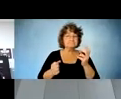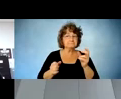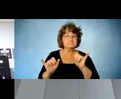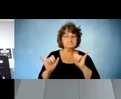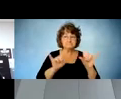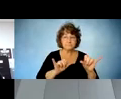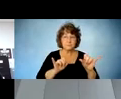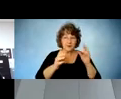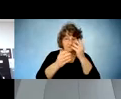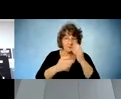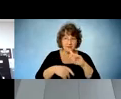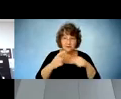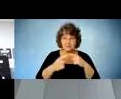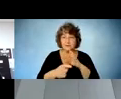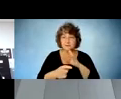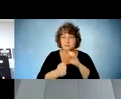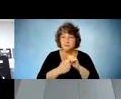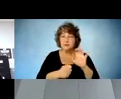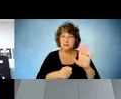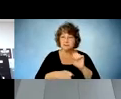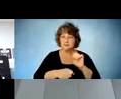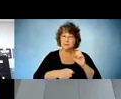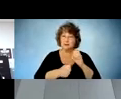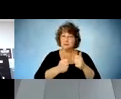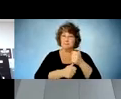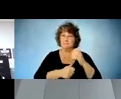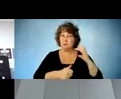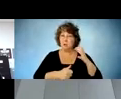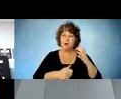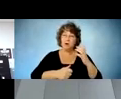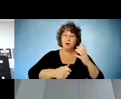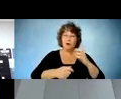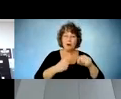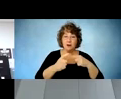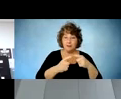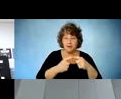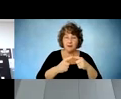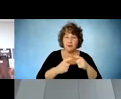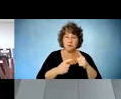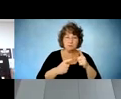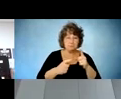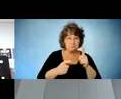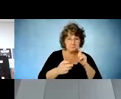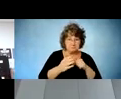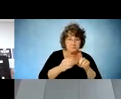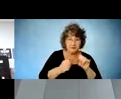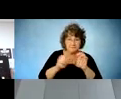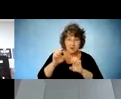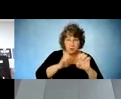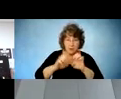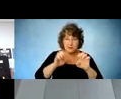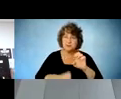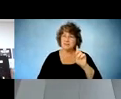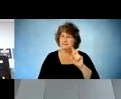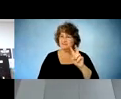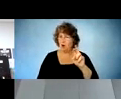employer about um the recommendations that were outlined in the assistive technology evaluation dvr has been fantastic in purchasing